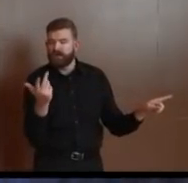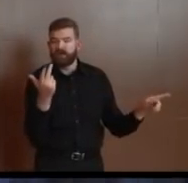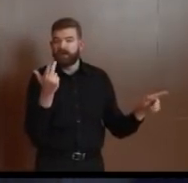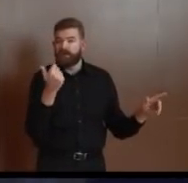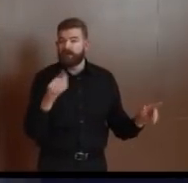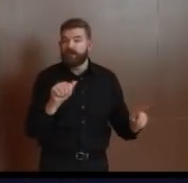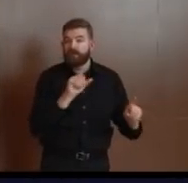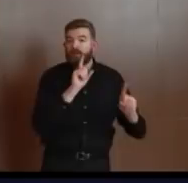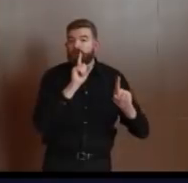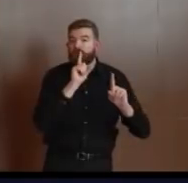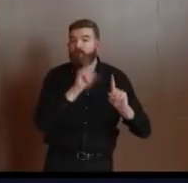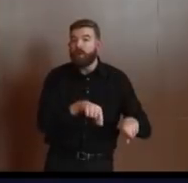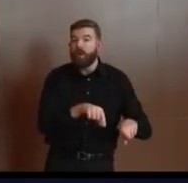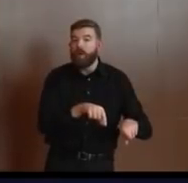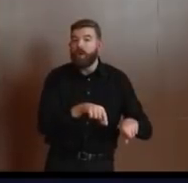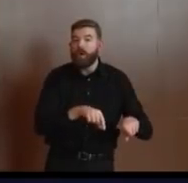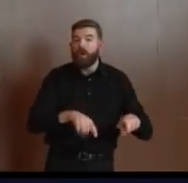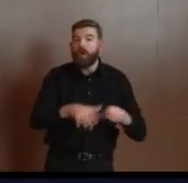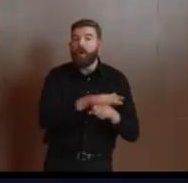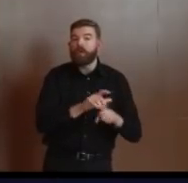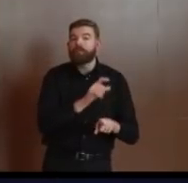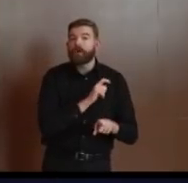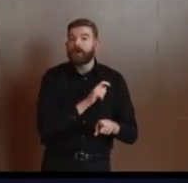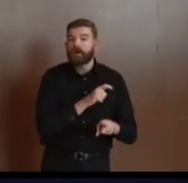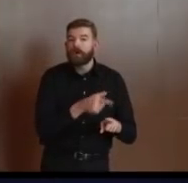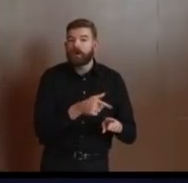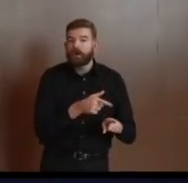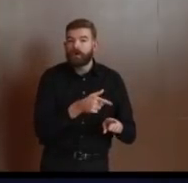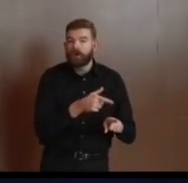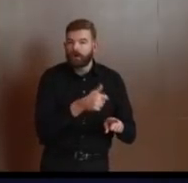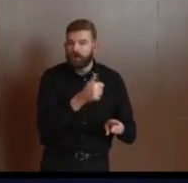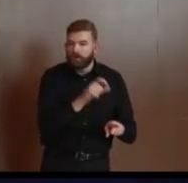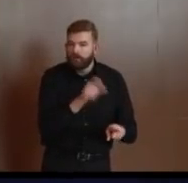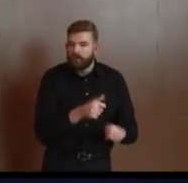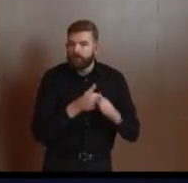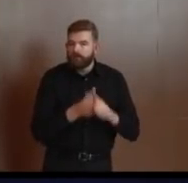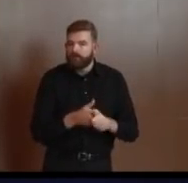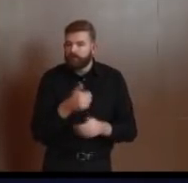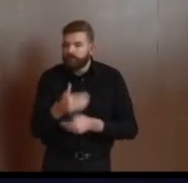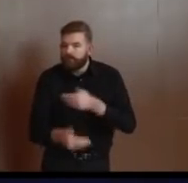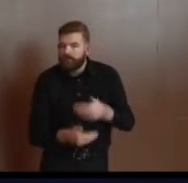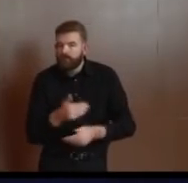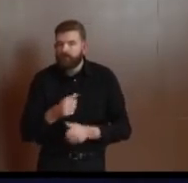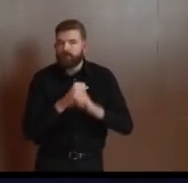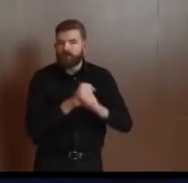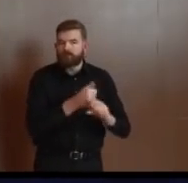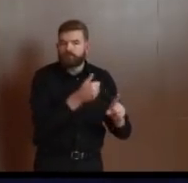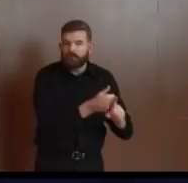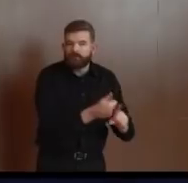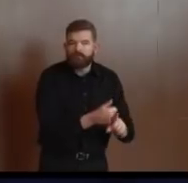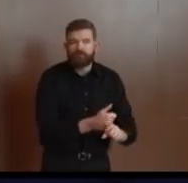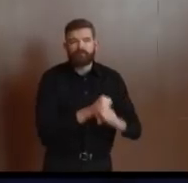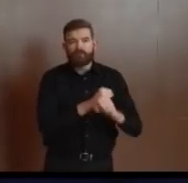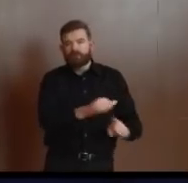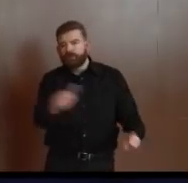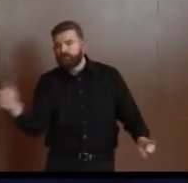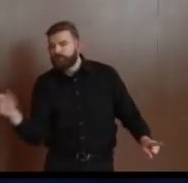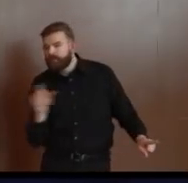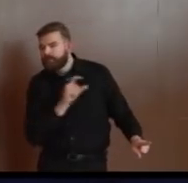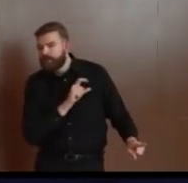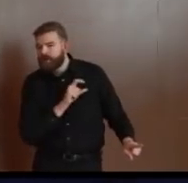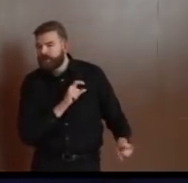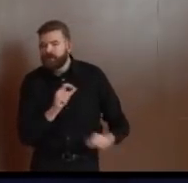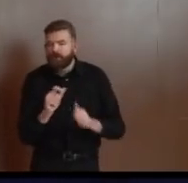how officers are to do things differently to protect themselves and therefore protect everybody else? With regards to the first part of that